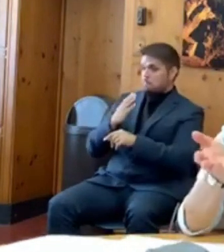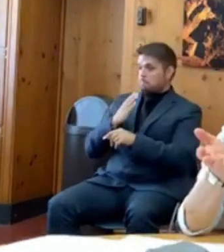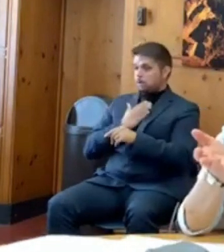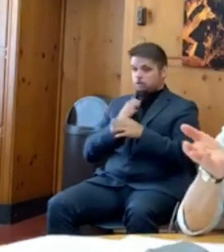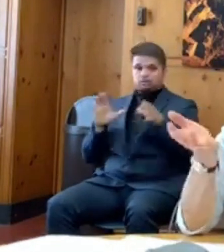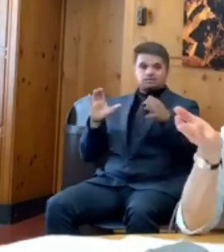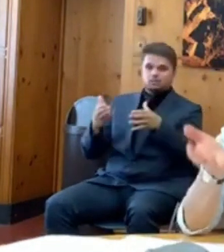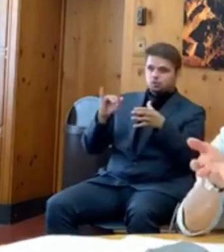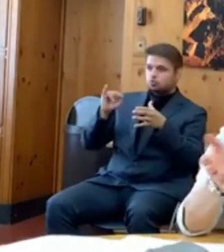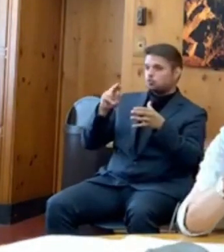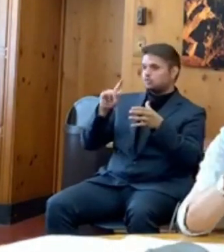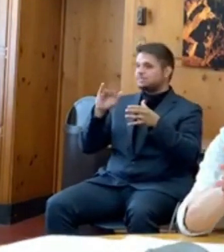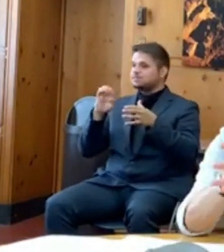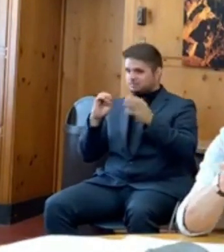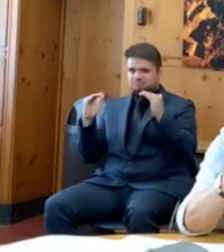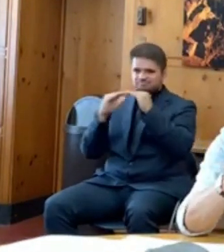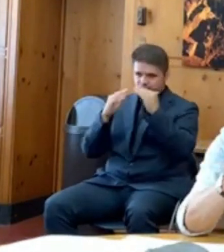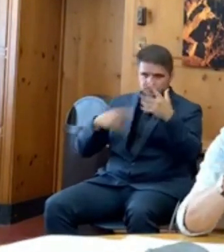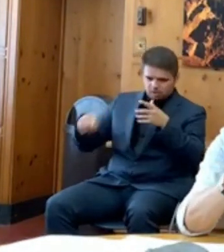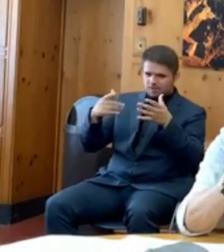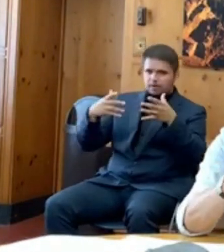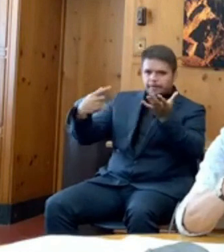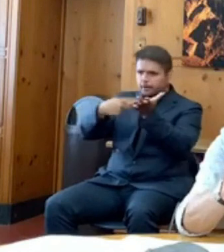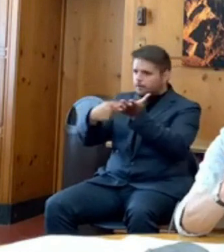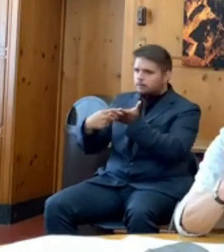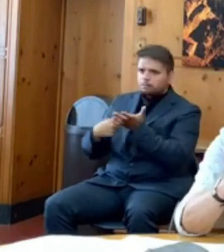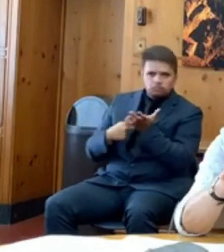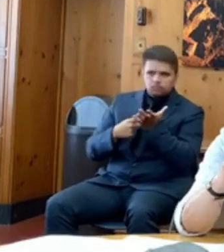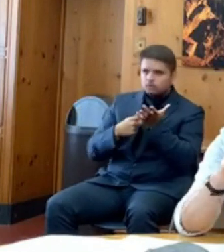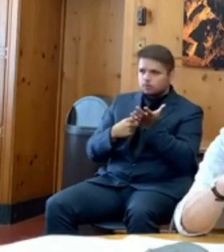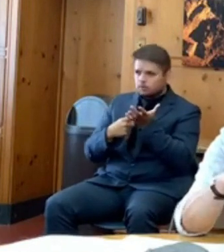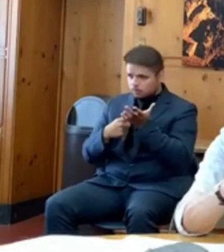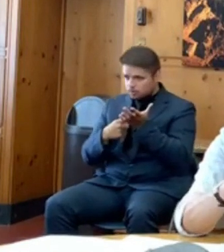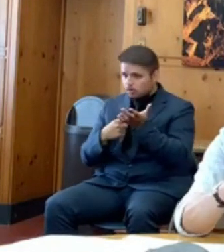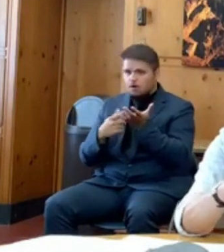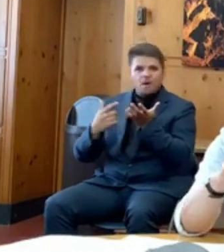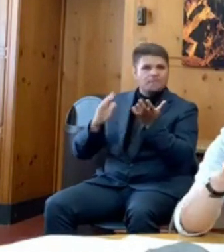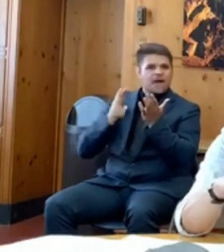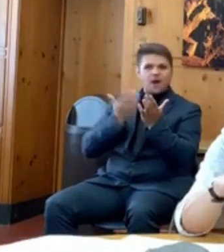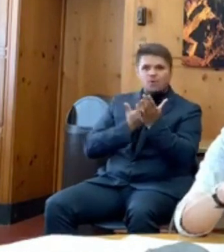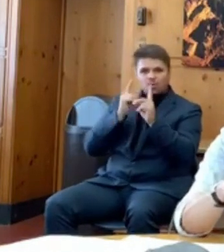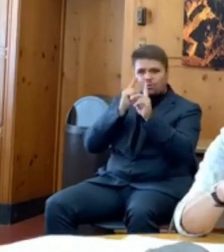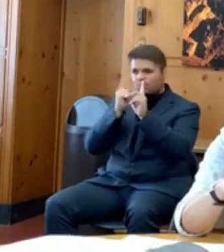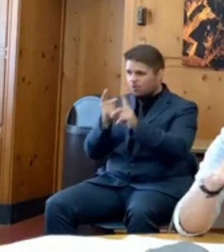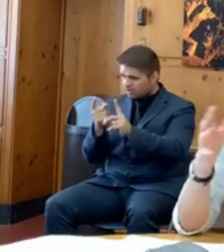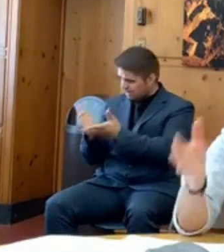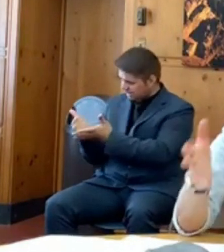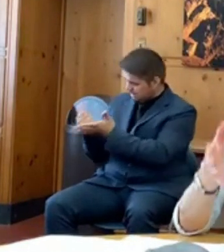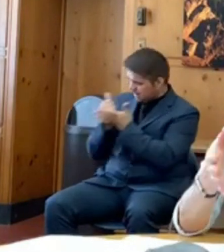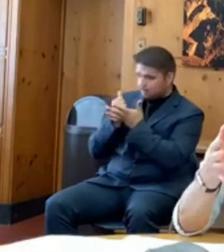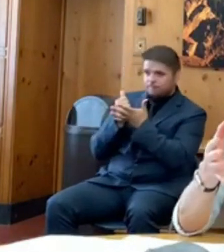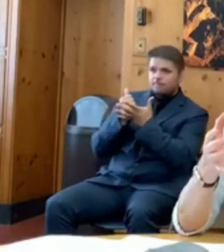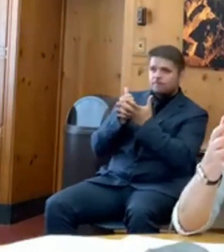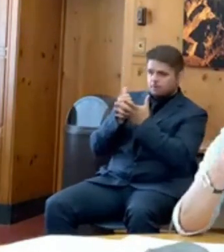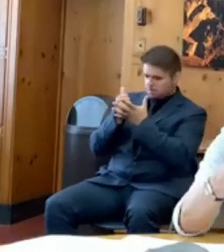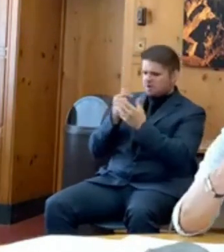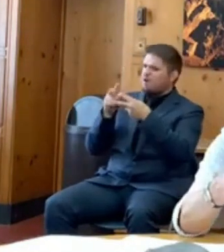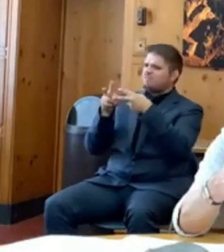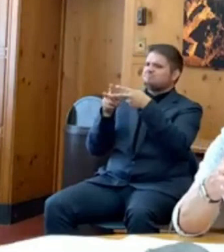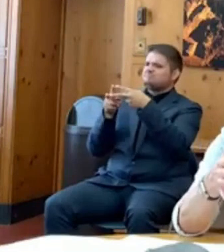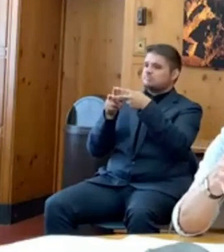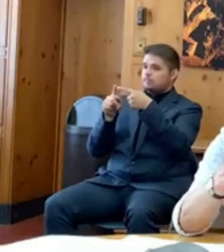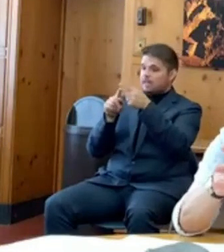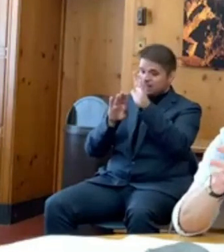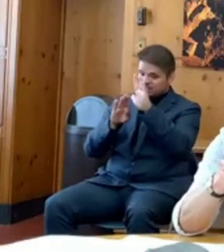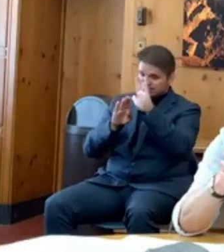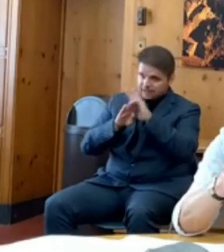the role and the goal of the council is to assist me for two things. Number one, in development of my